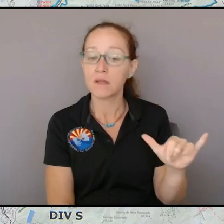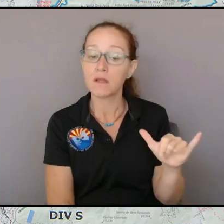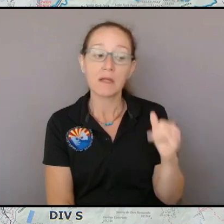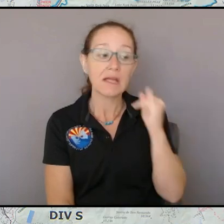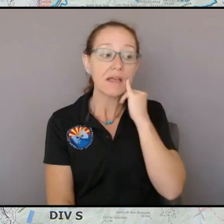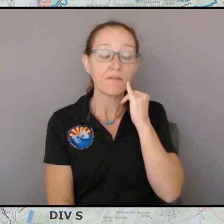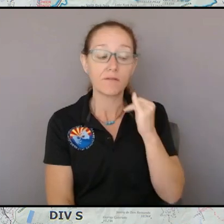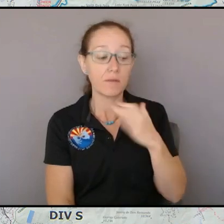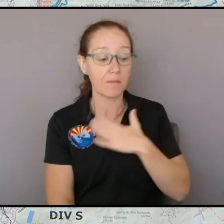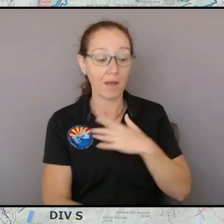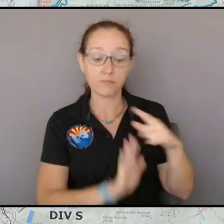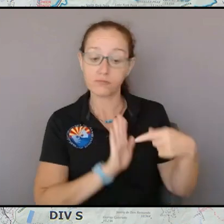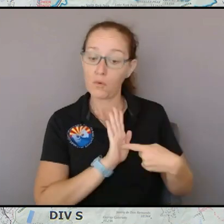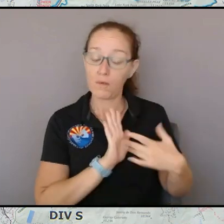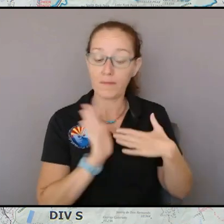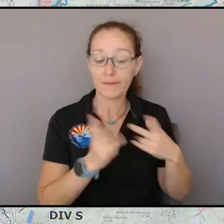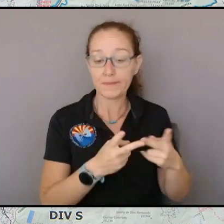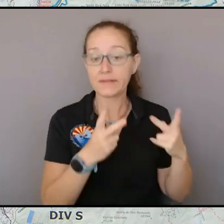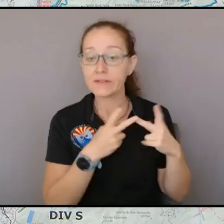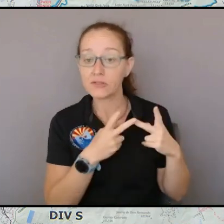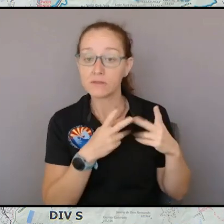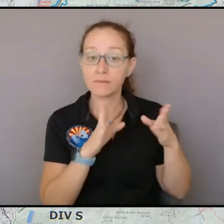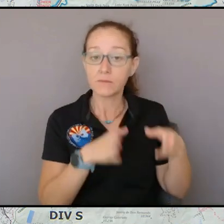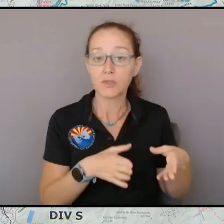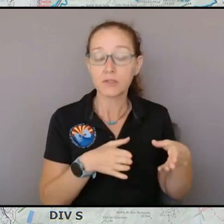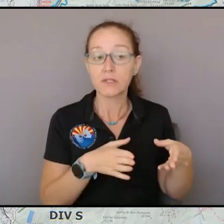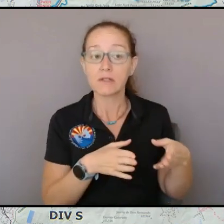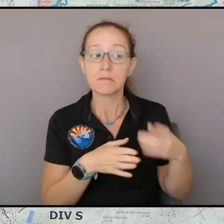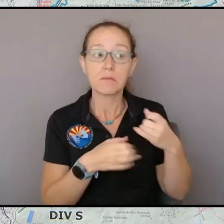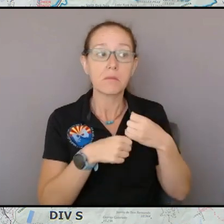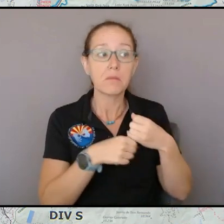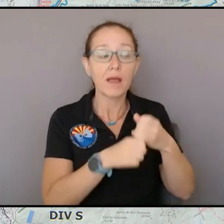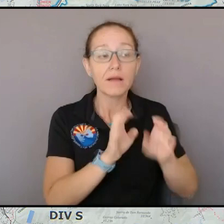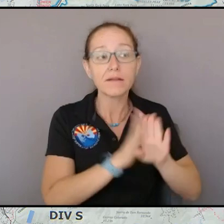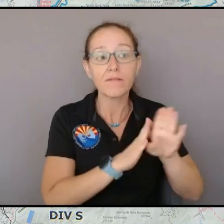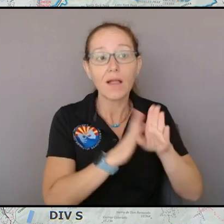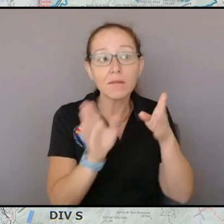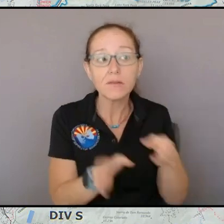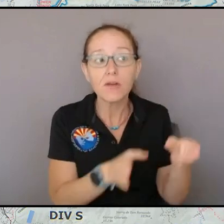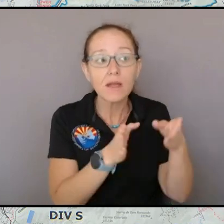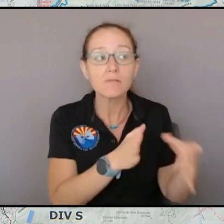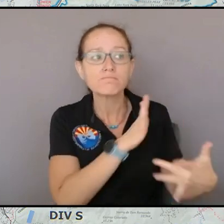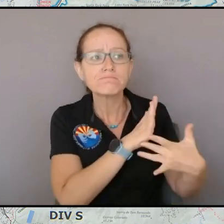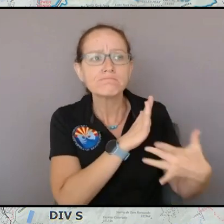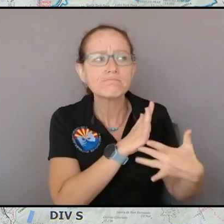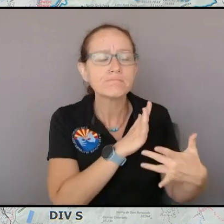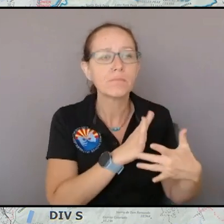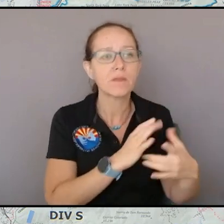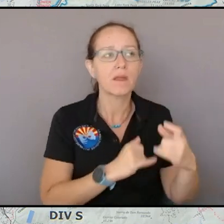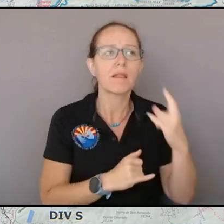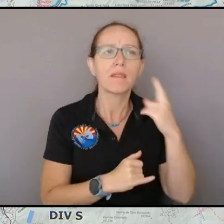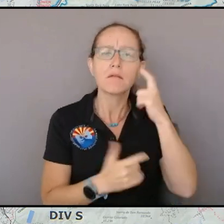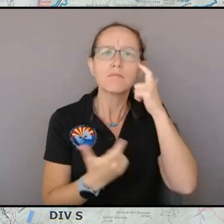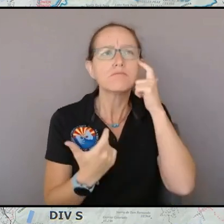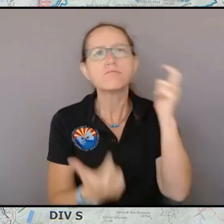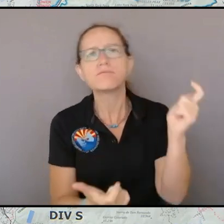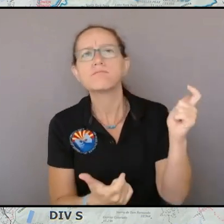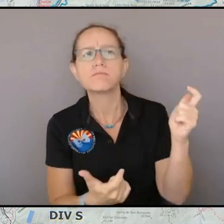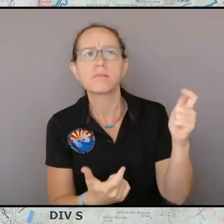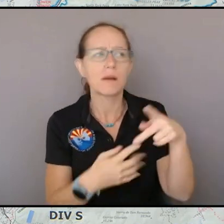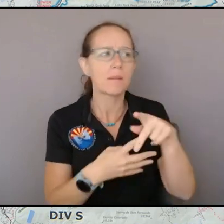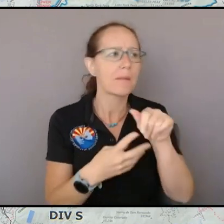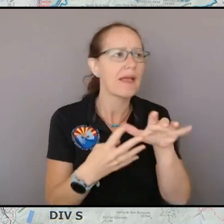think that you're doing your job really well when you create a strategy that has every one of the variables gamed out